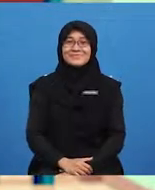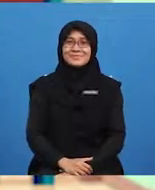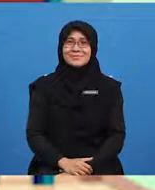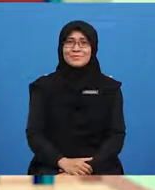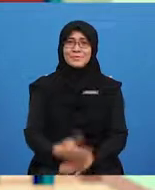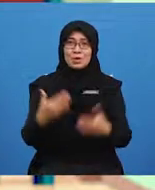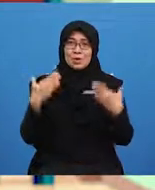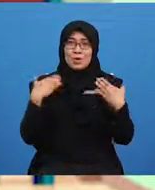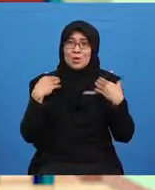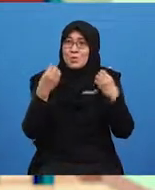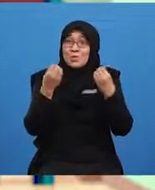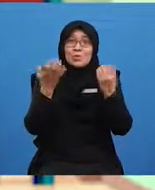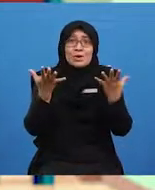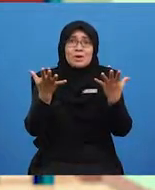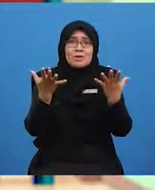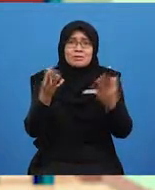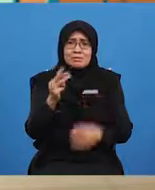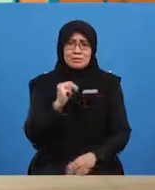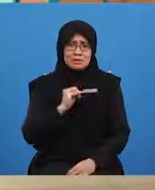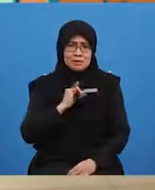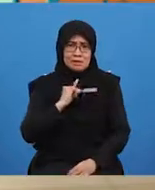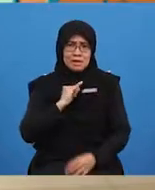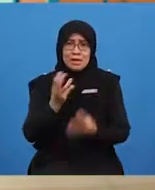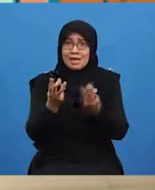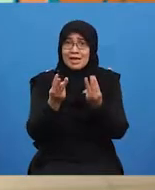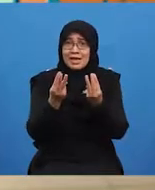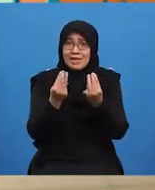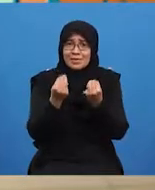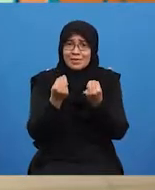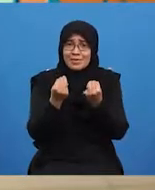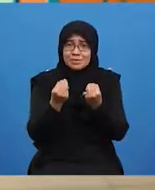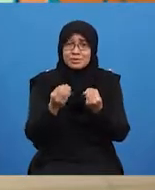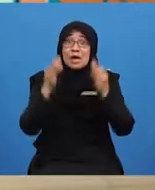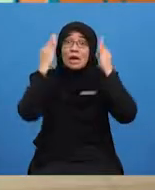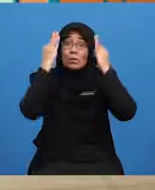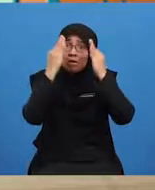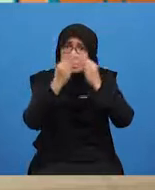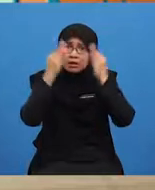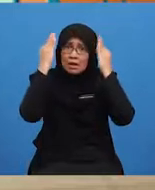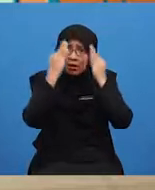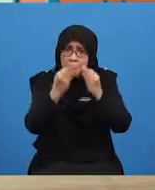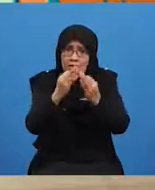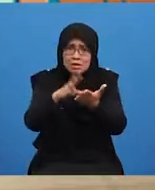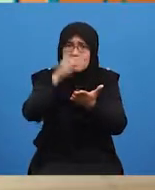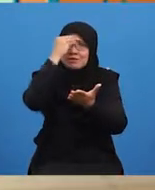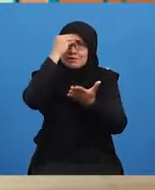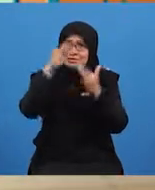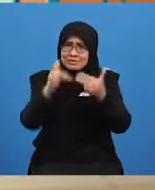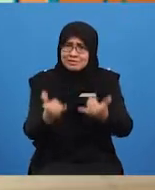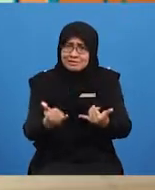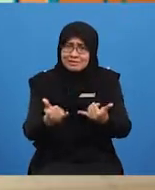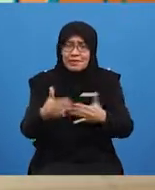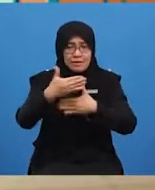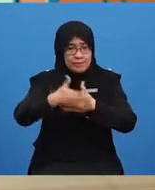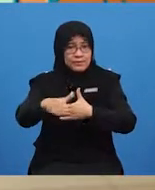Can I have some? Focus, YOLO, focus. After 11 is